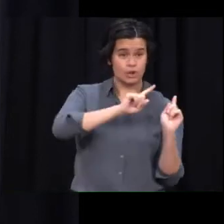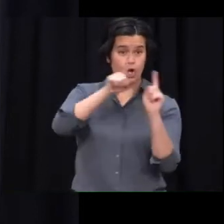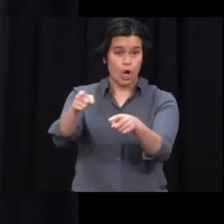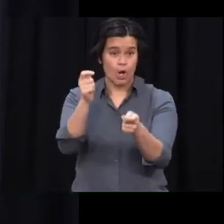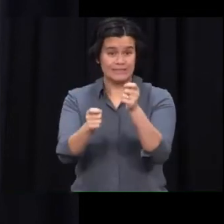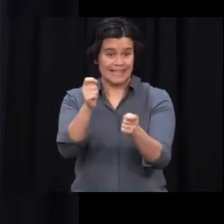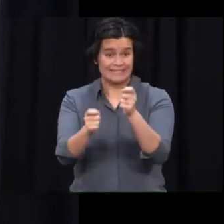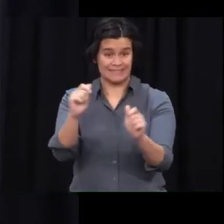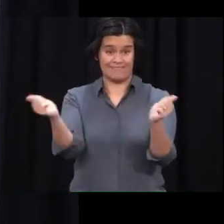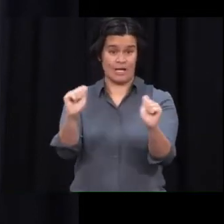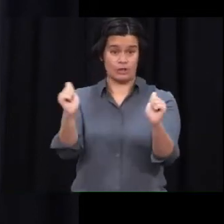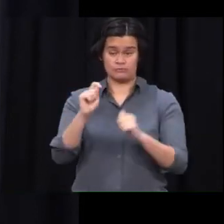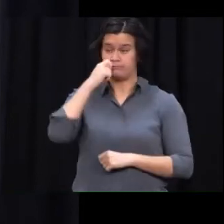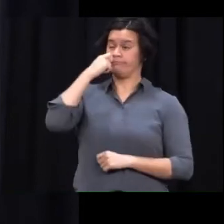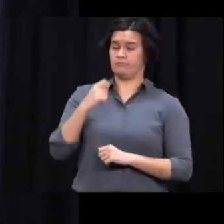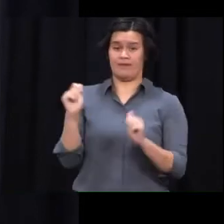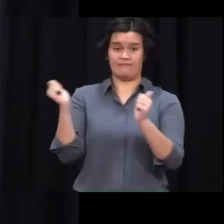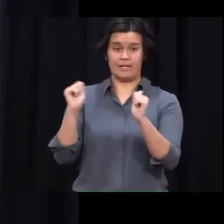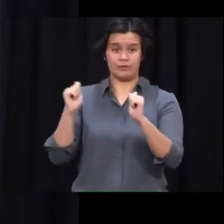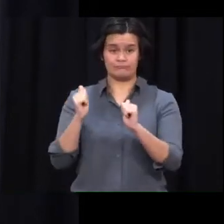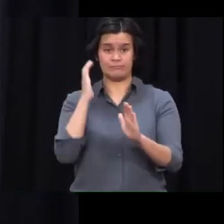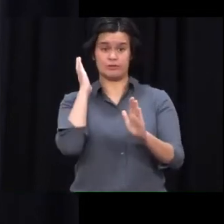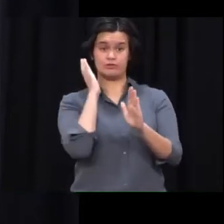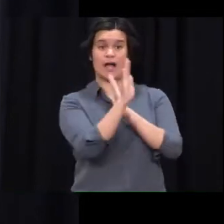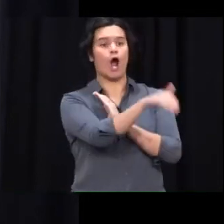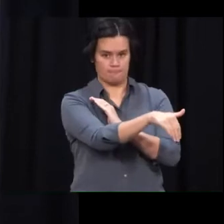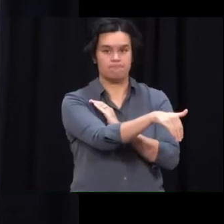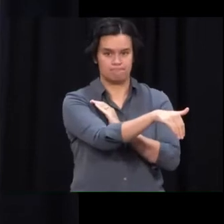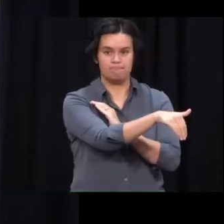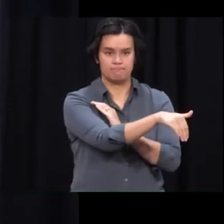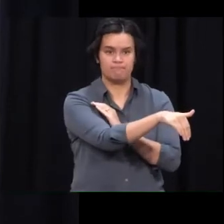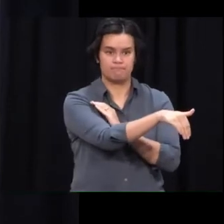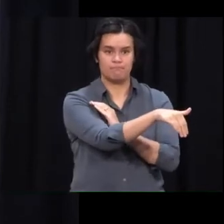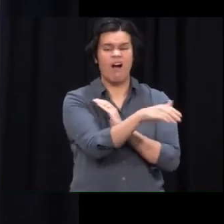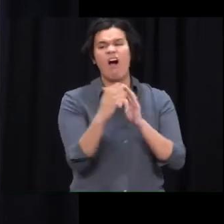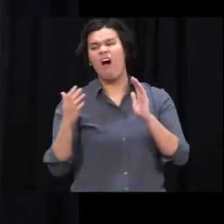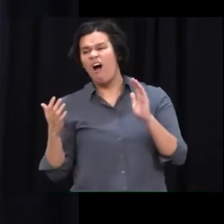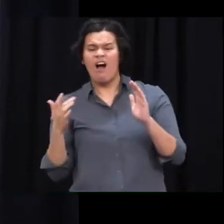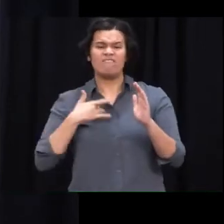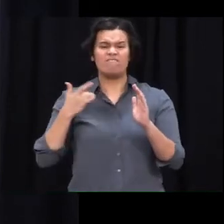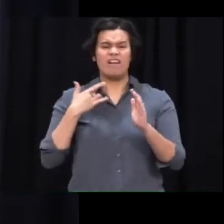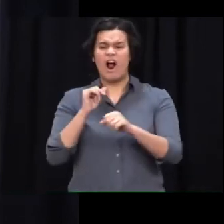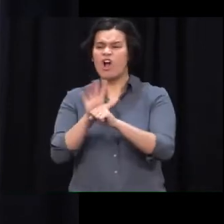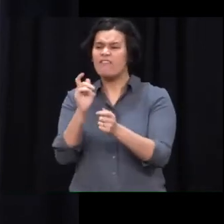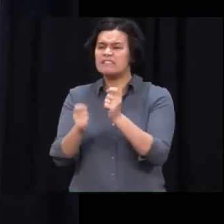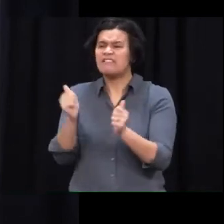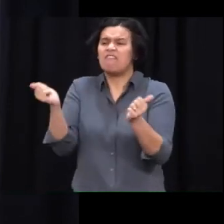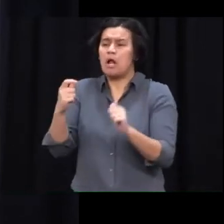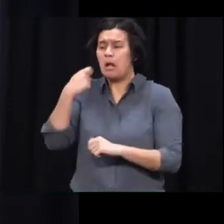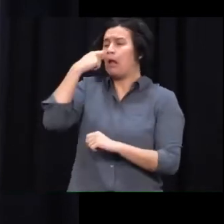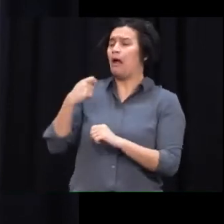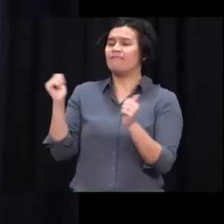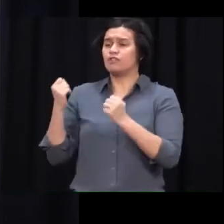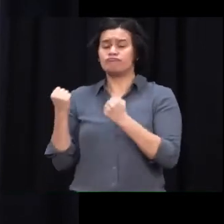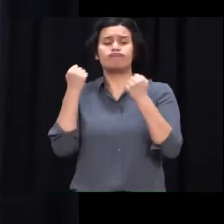getting a COVID test. Please get someone else to do your shopping for you and to deliver that to you in a contactless way if you are at